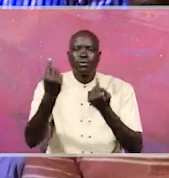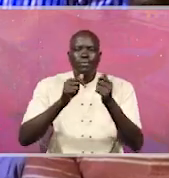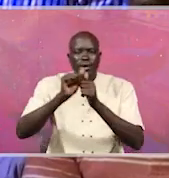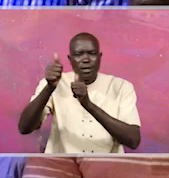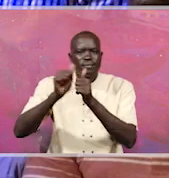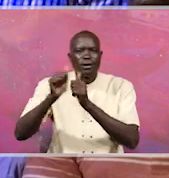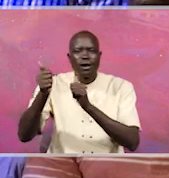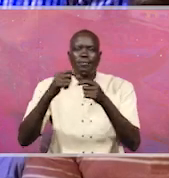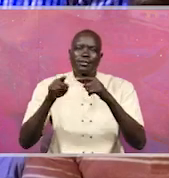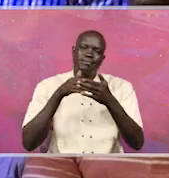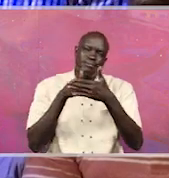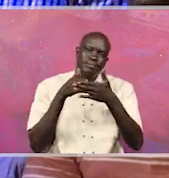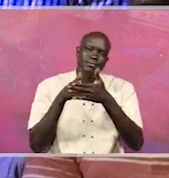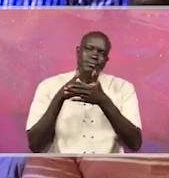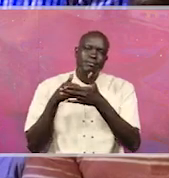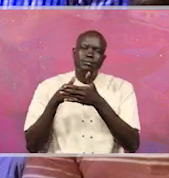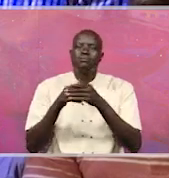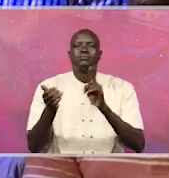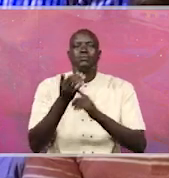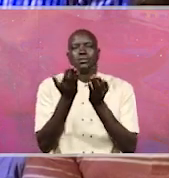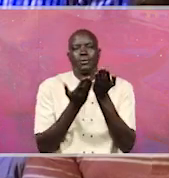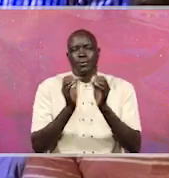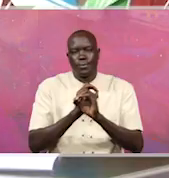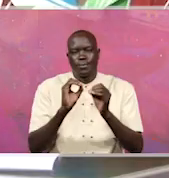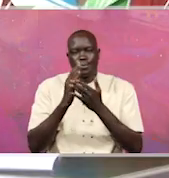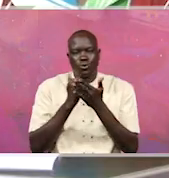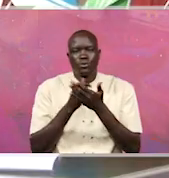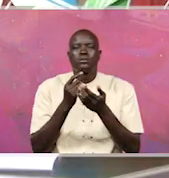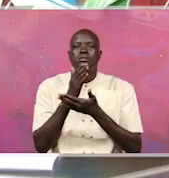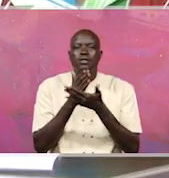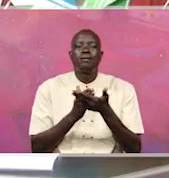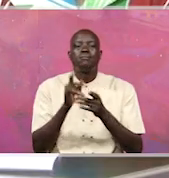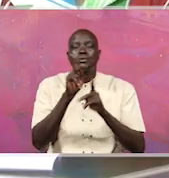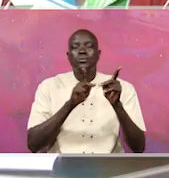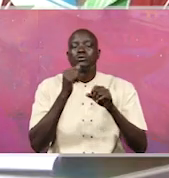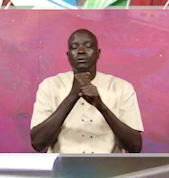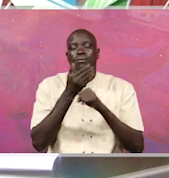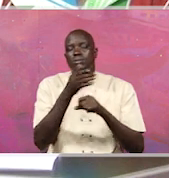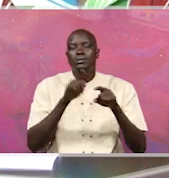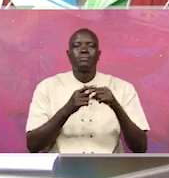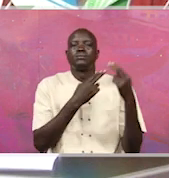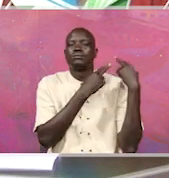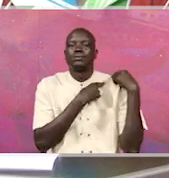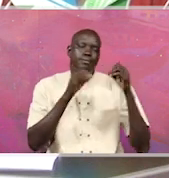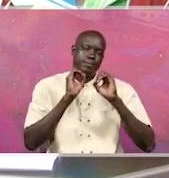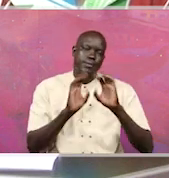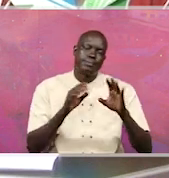get services but end up not getting those services because some citizens are just irresponsible.